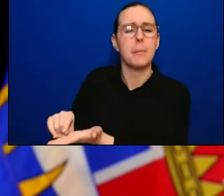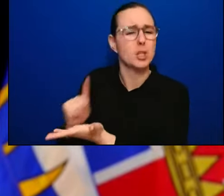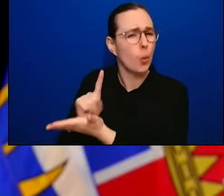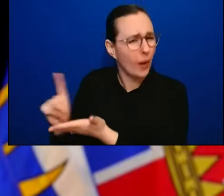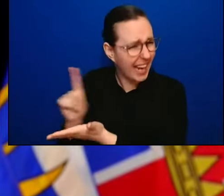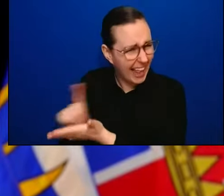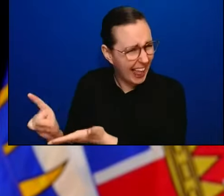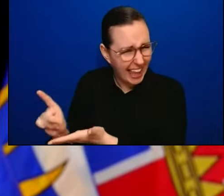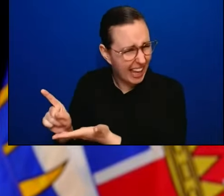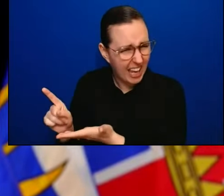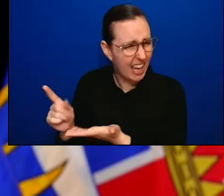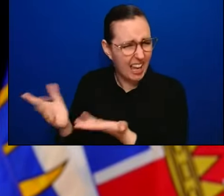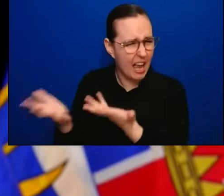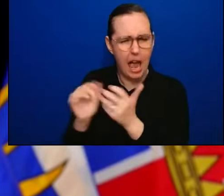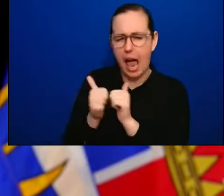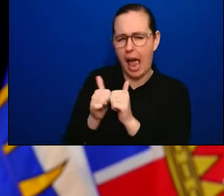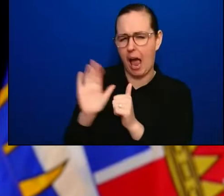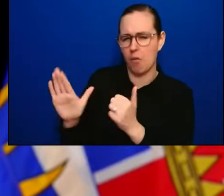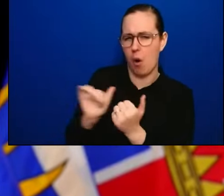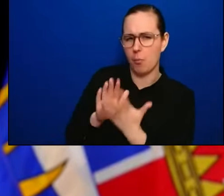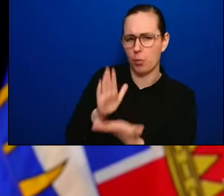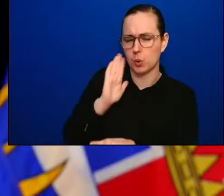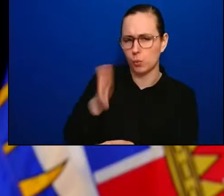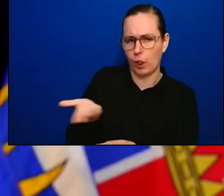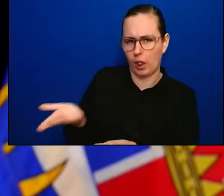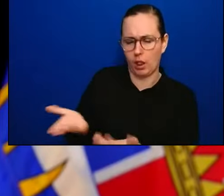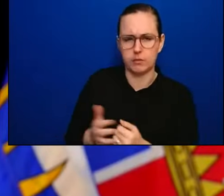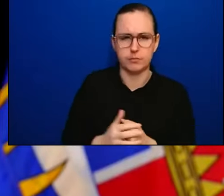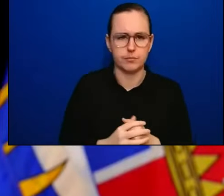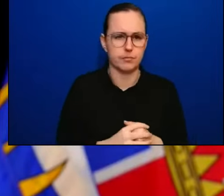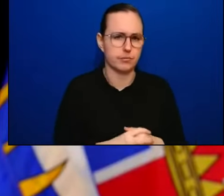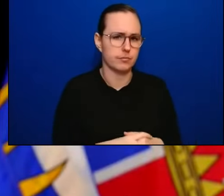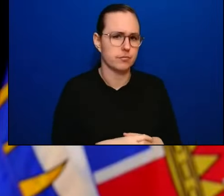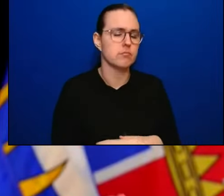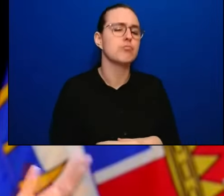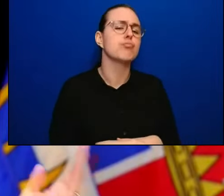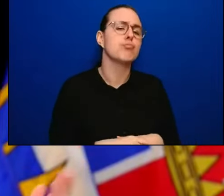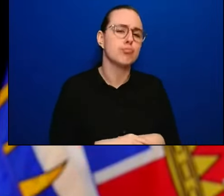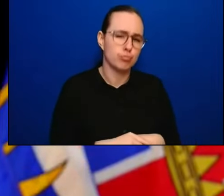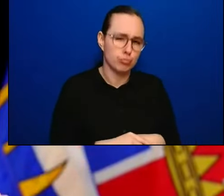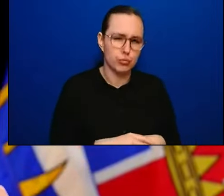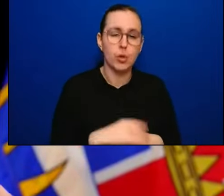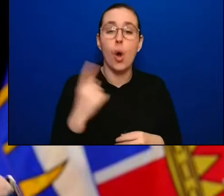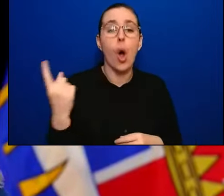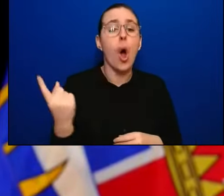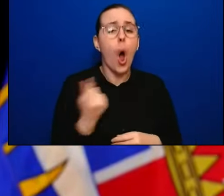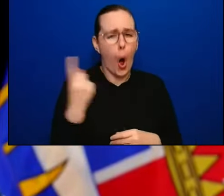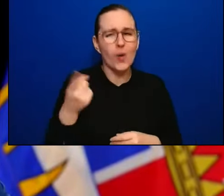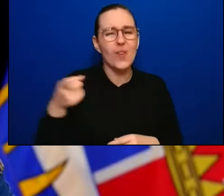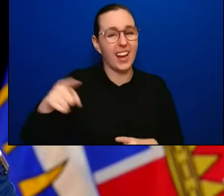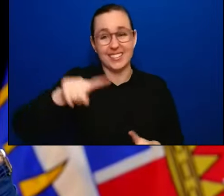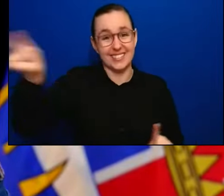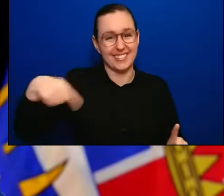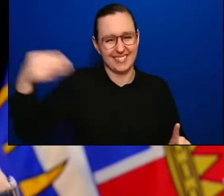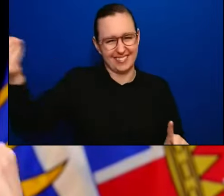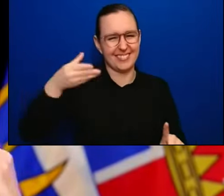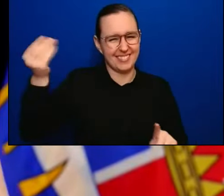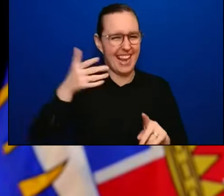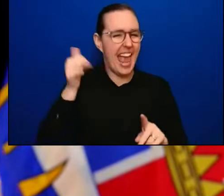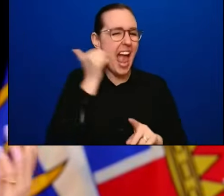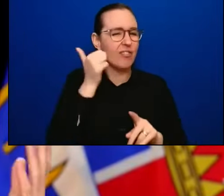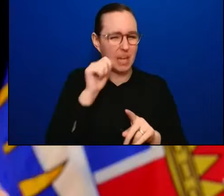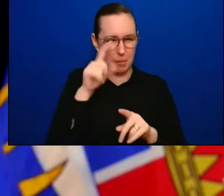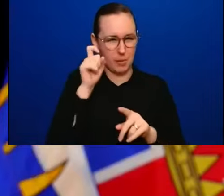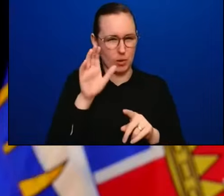numbers and we get these automatic preliminary numbers. And the minister and the team looks at the overall numbers.